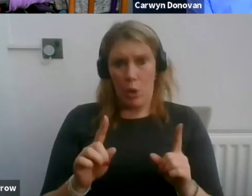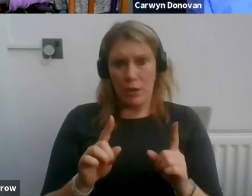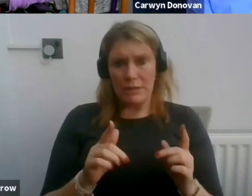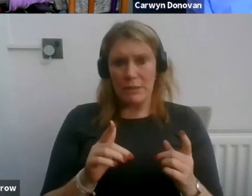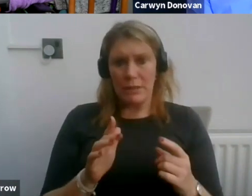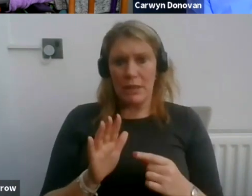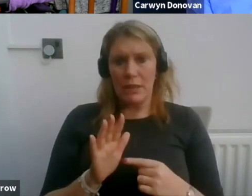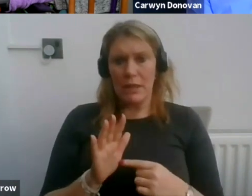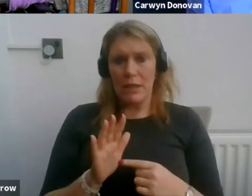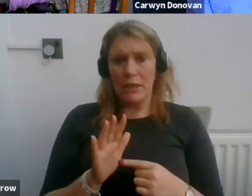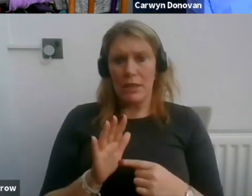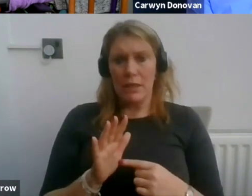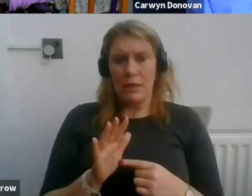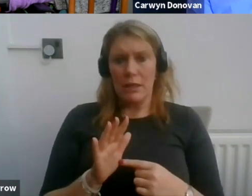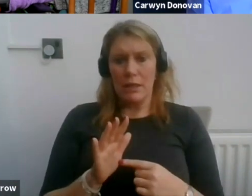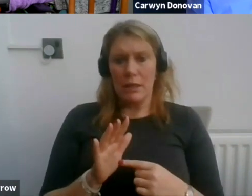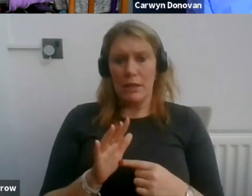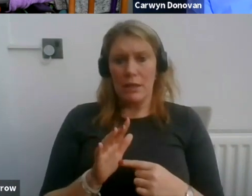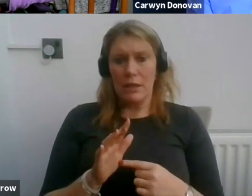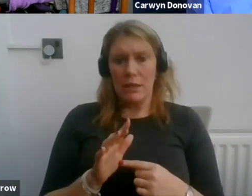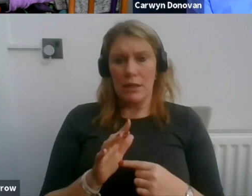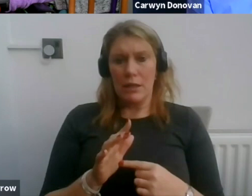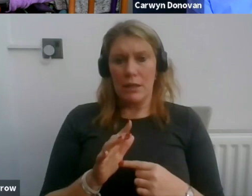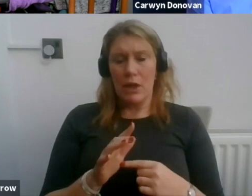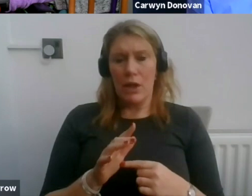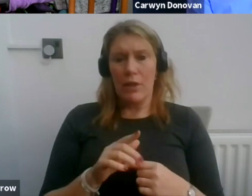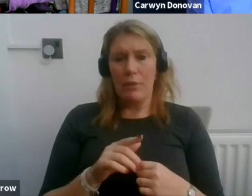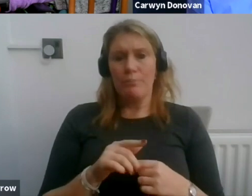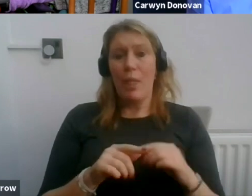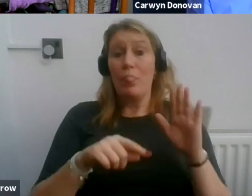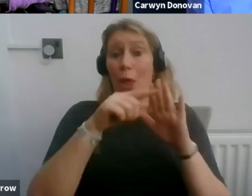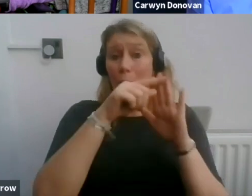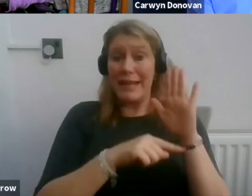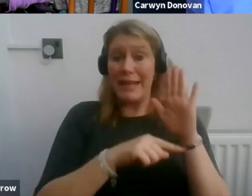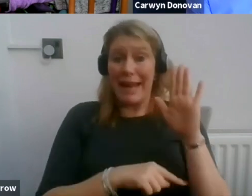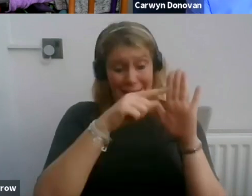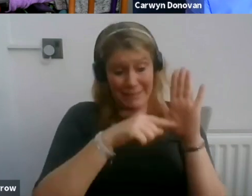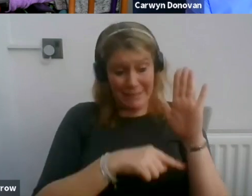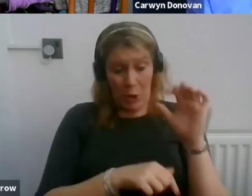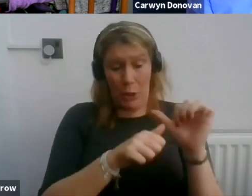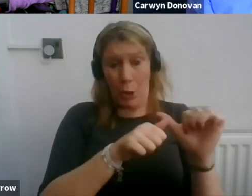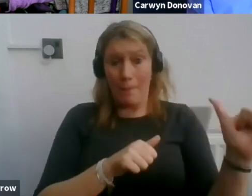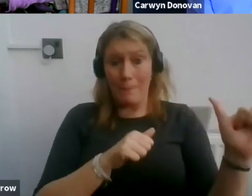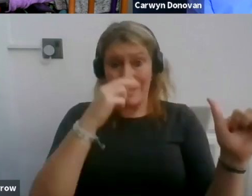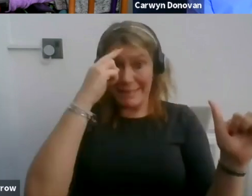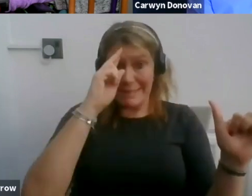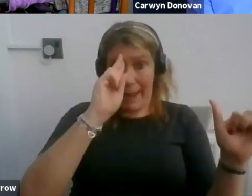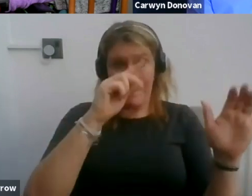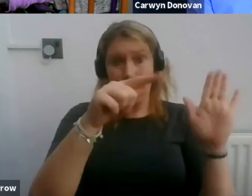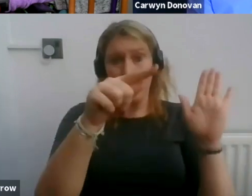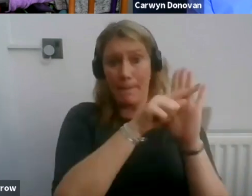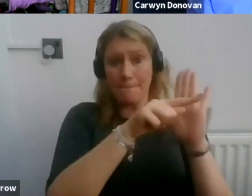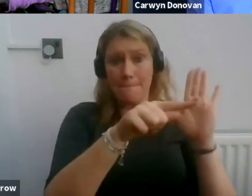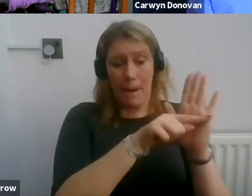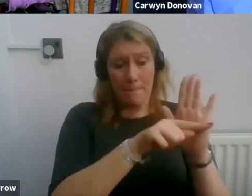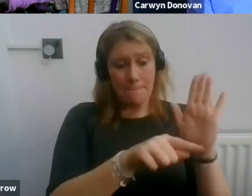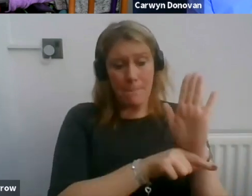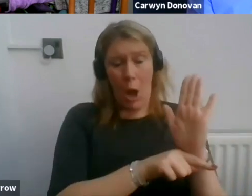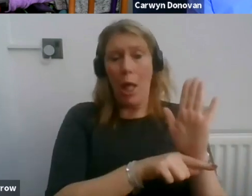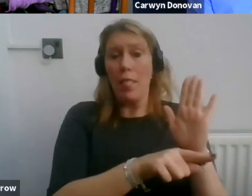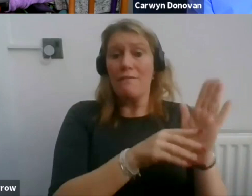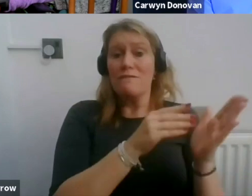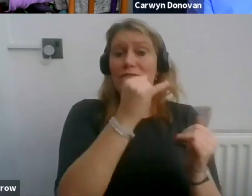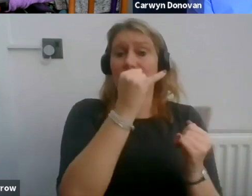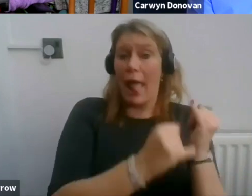which have failed to honour their obligations to our members. Now, I can assure you there are